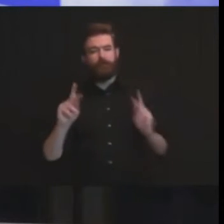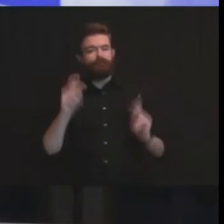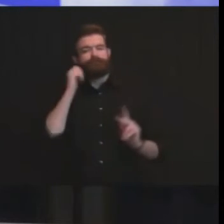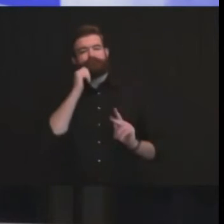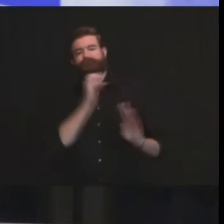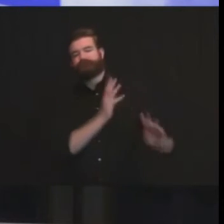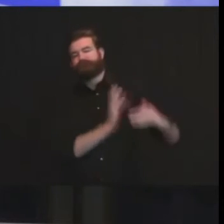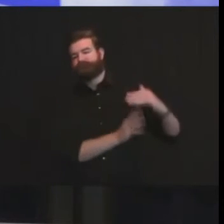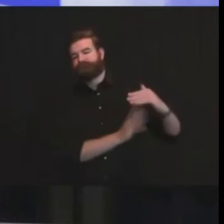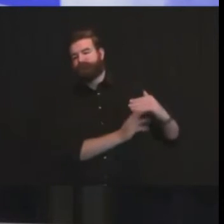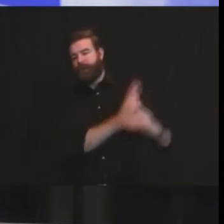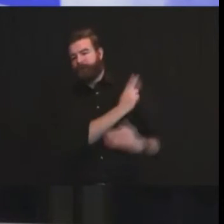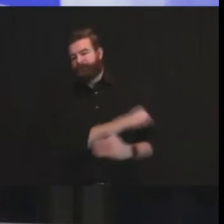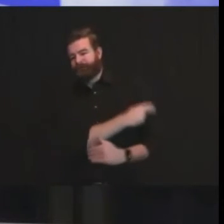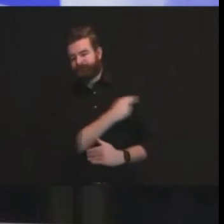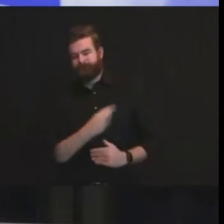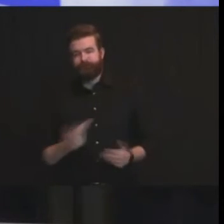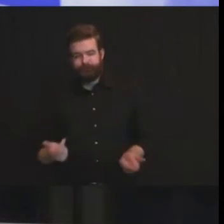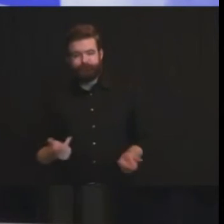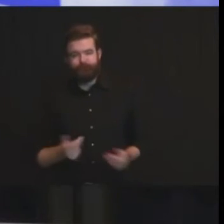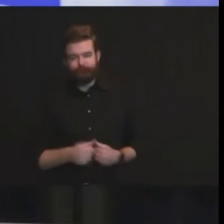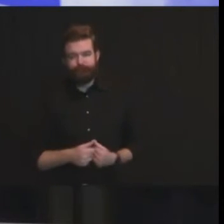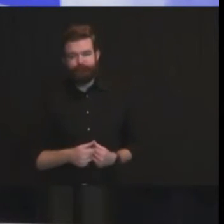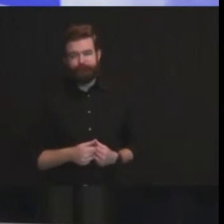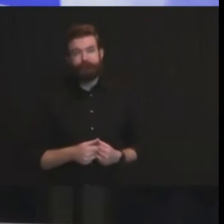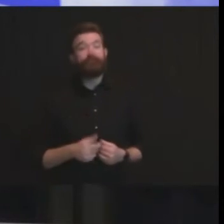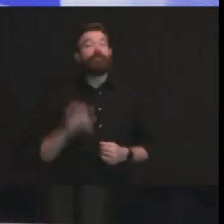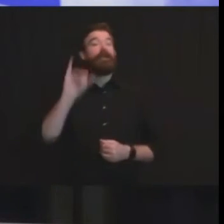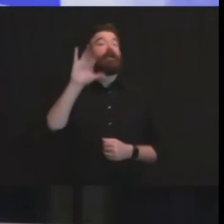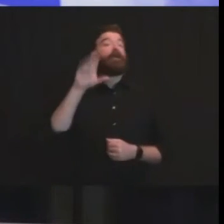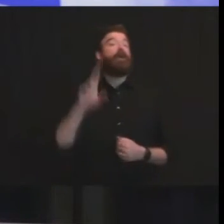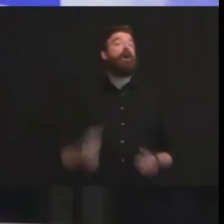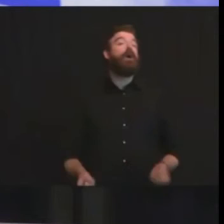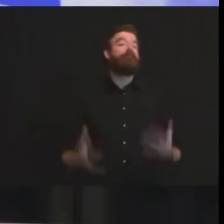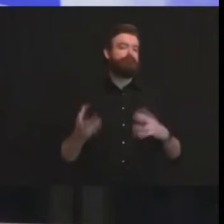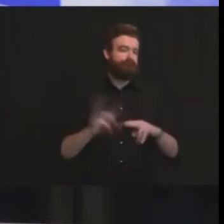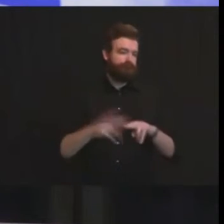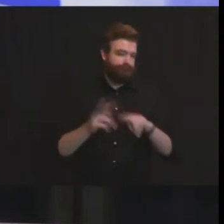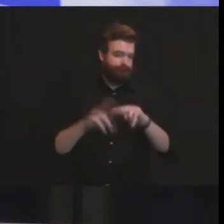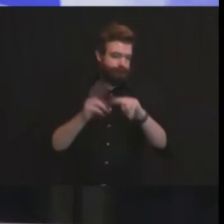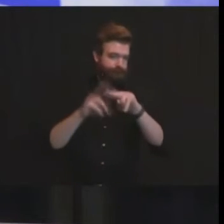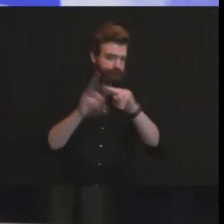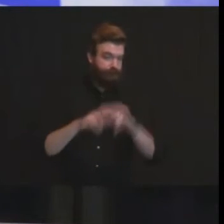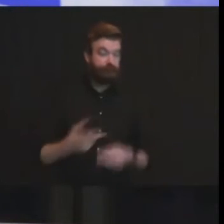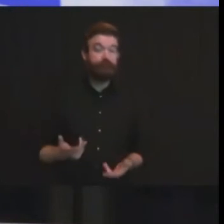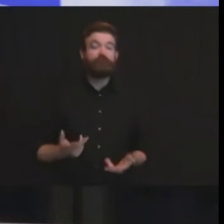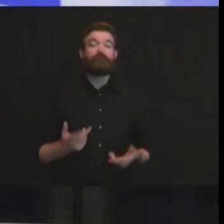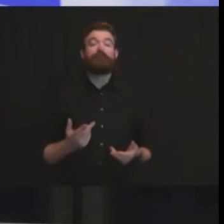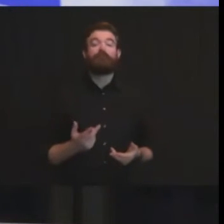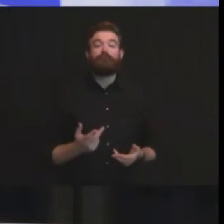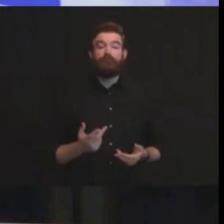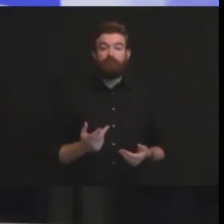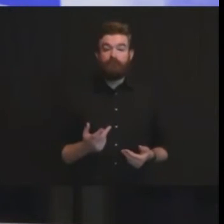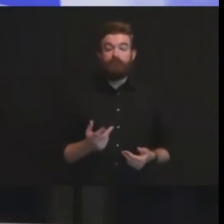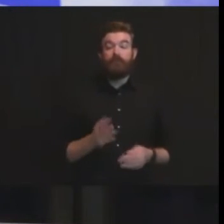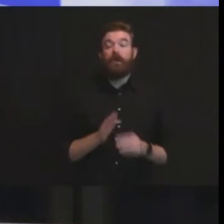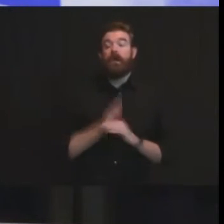critical care and an astounding 51 of those critical care patients are now on ventilators